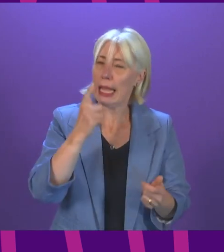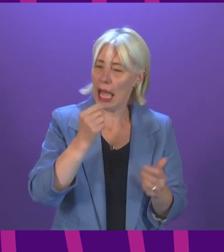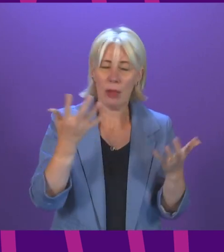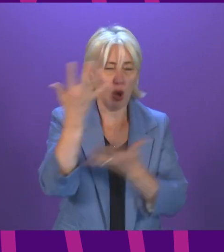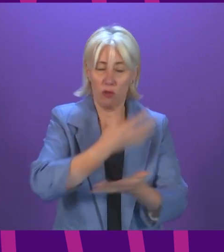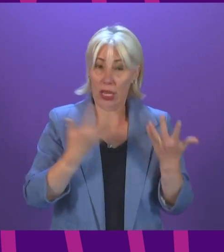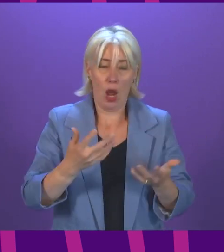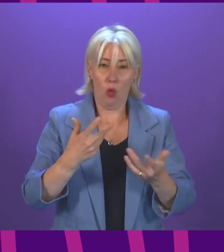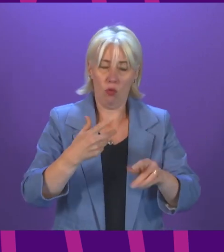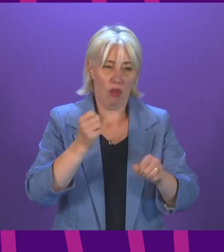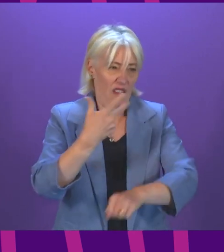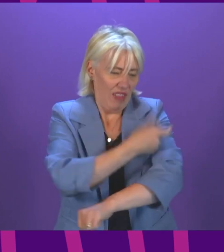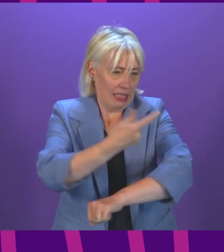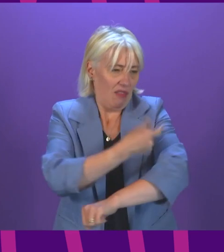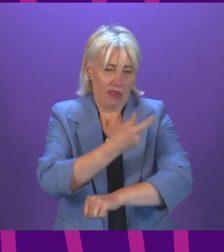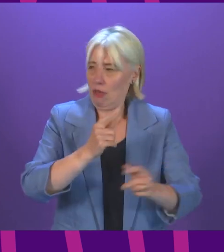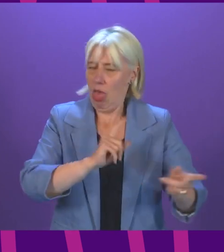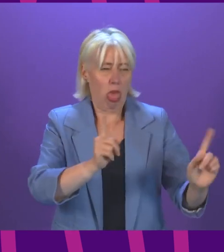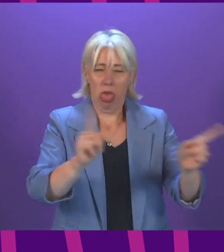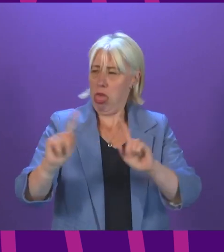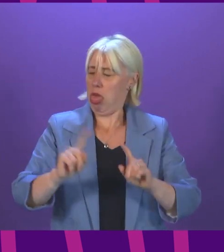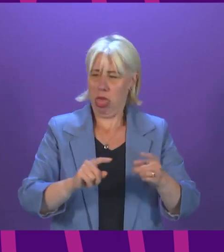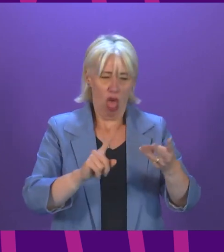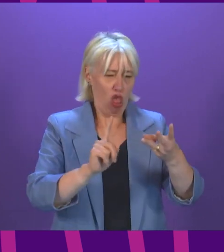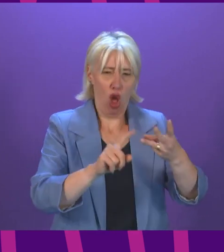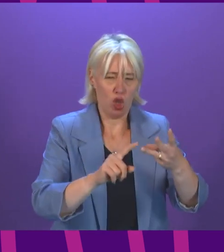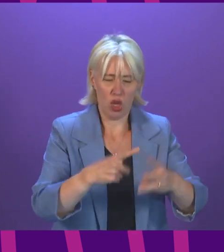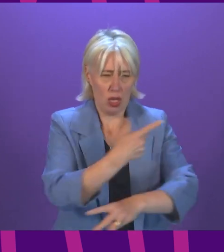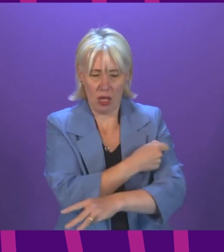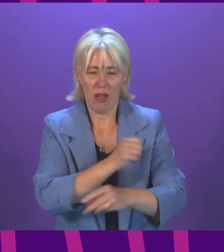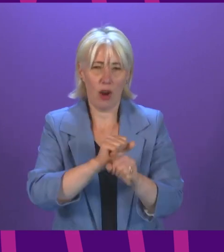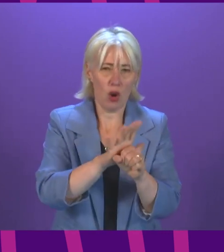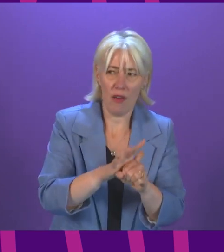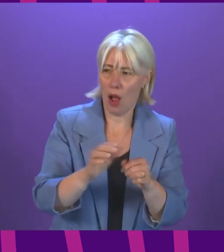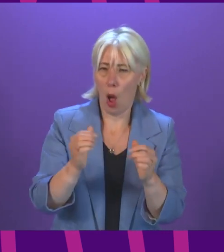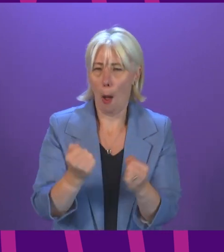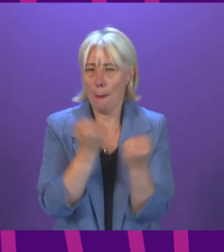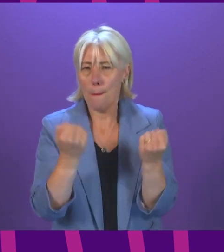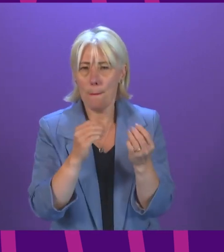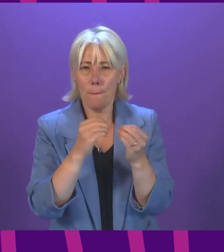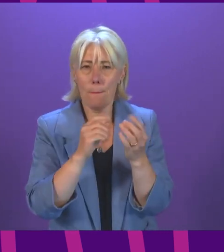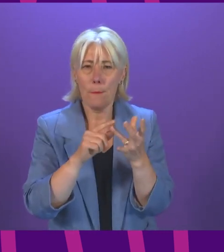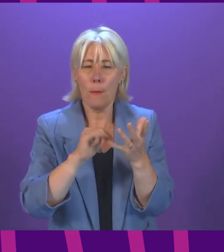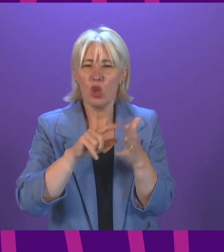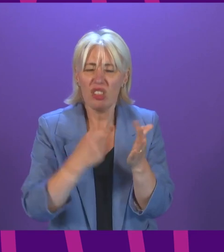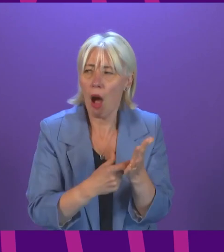number of vaccines underway. We talked about a third dose, we talked about a booster dose, we talked about a flu vaccine and so on and